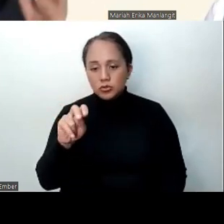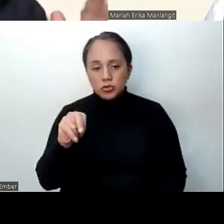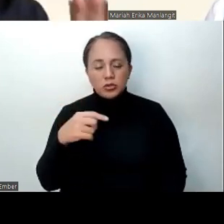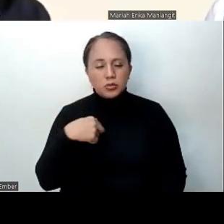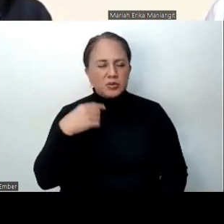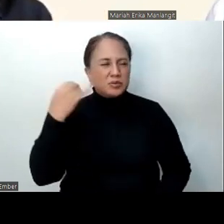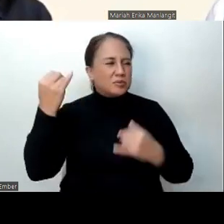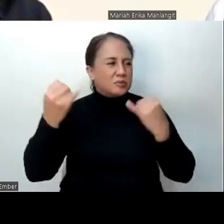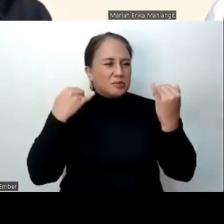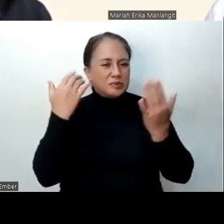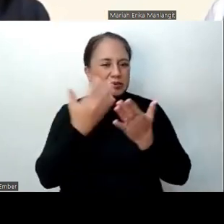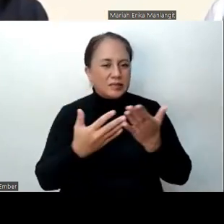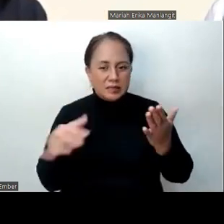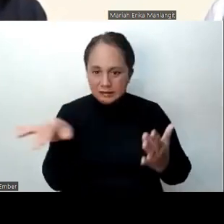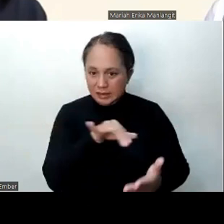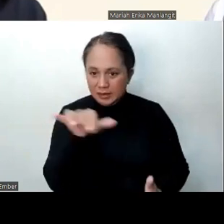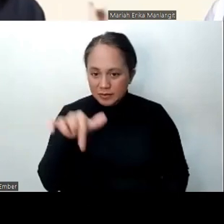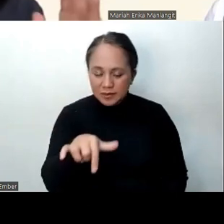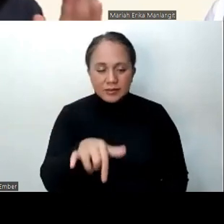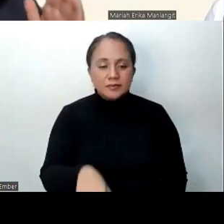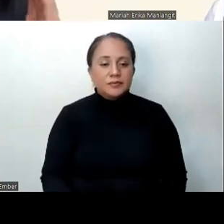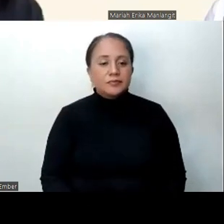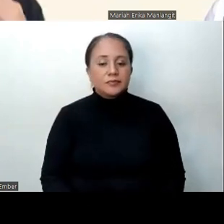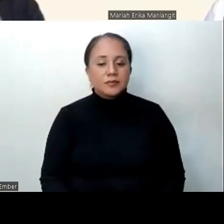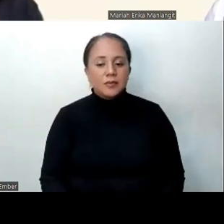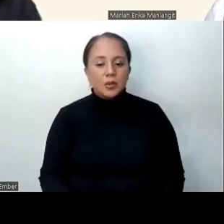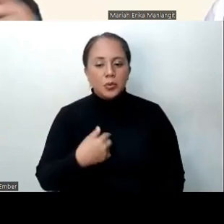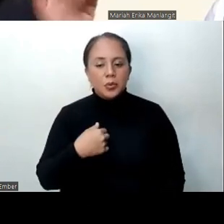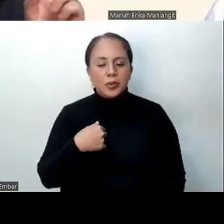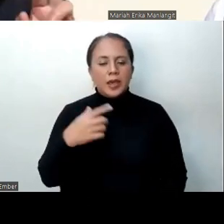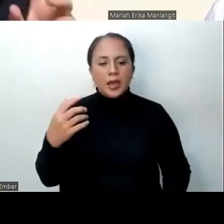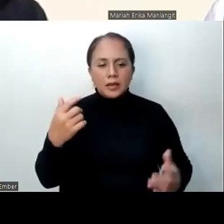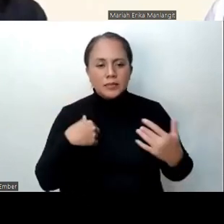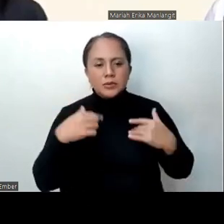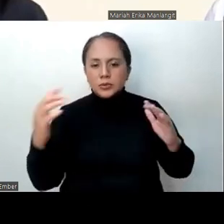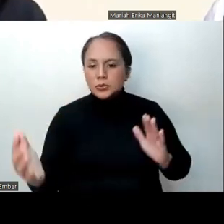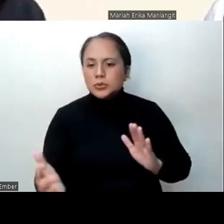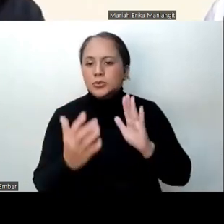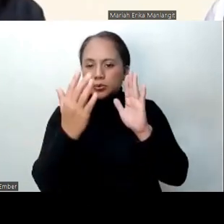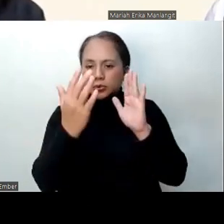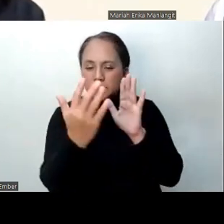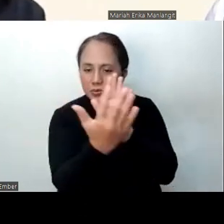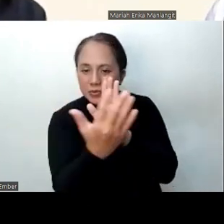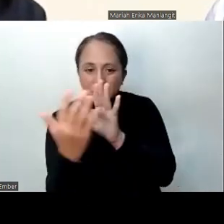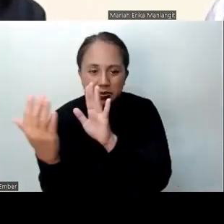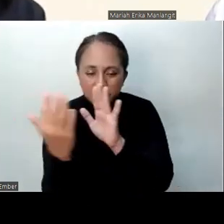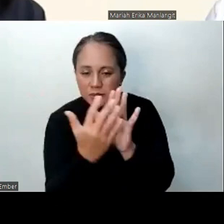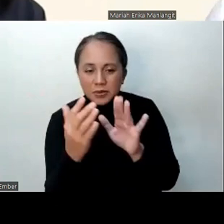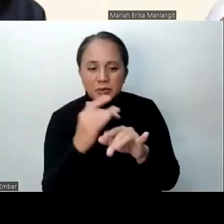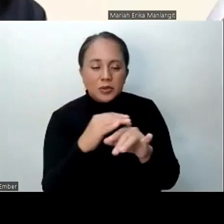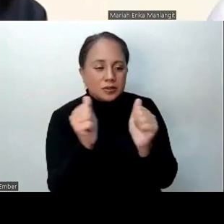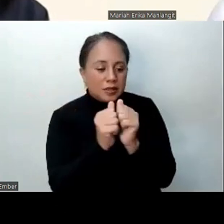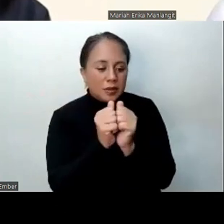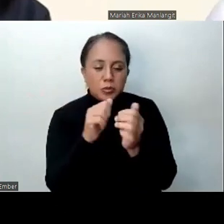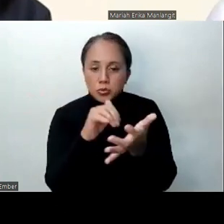imagine it to be something like this. We're face to face virtually with a learner.